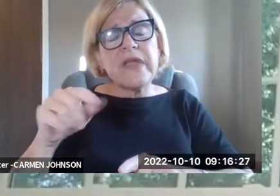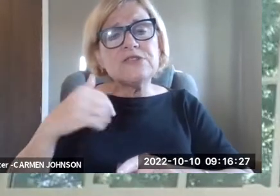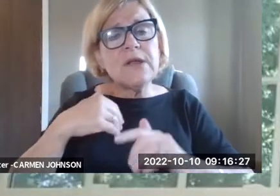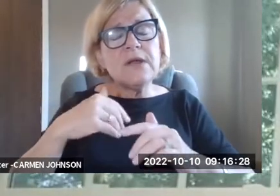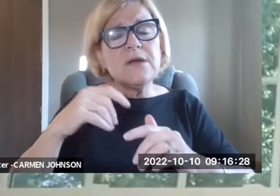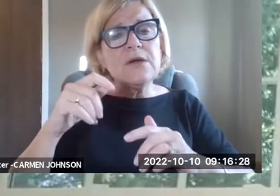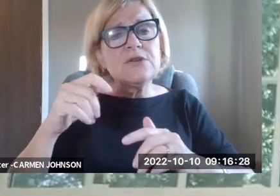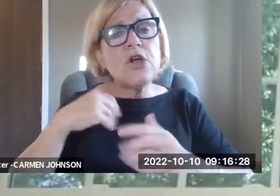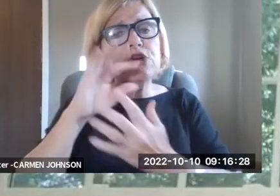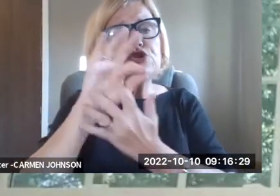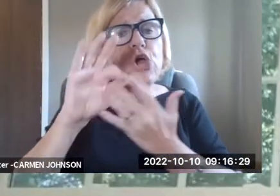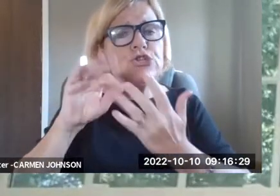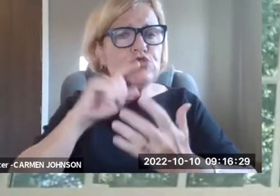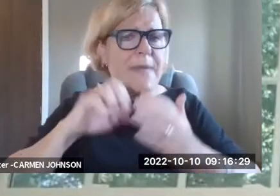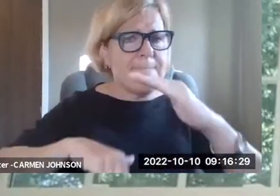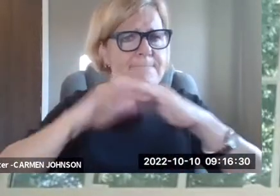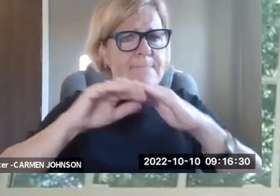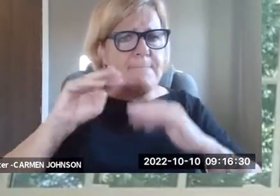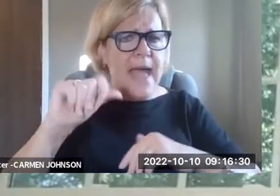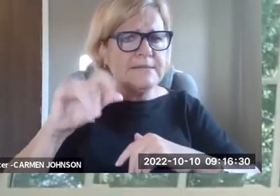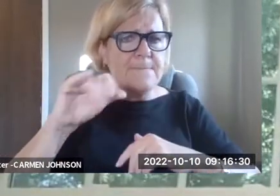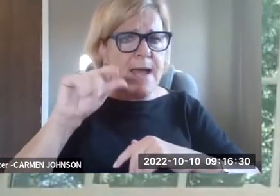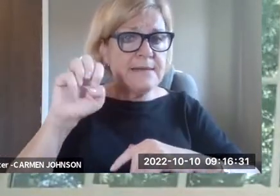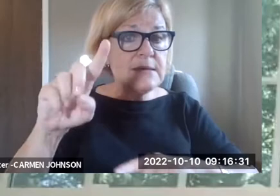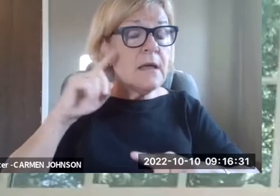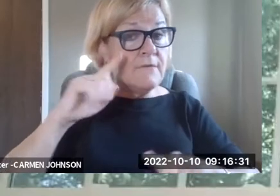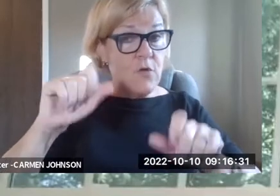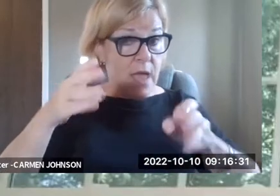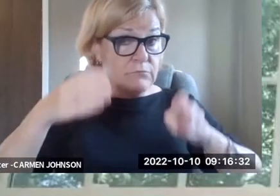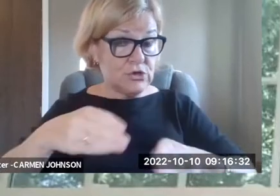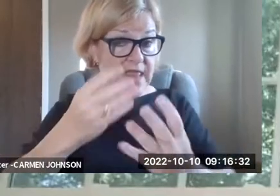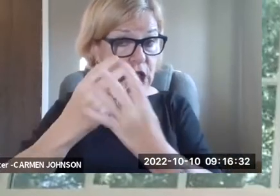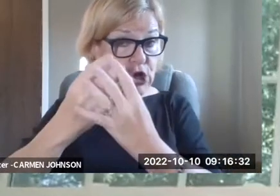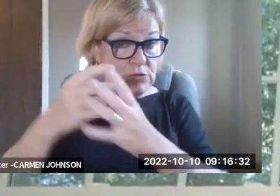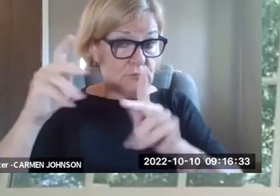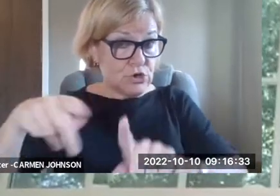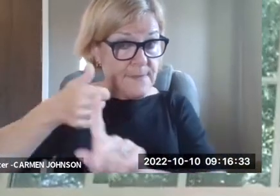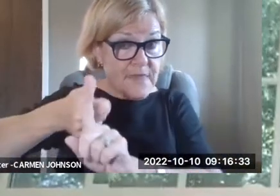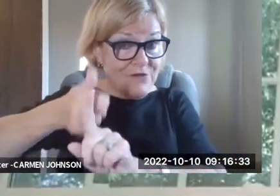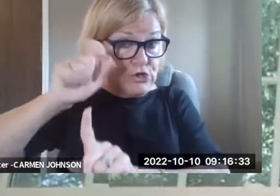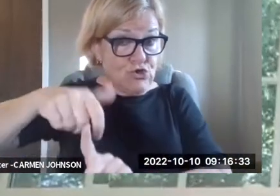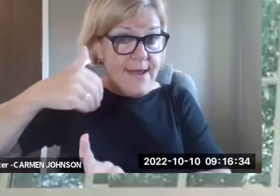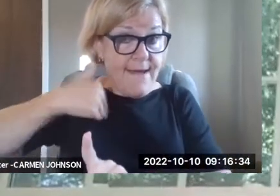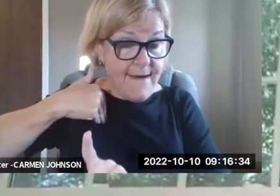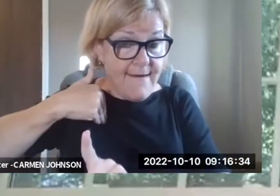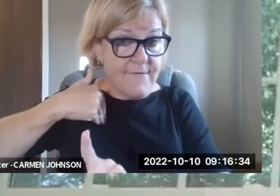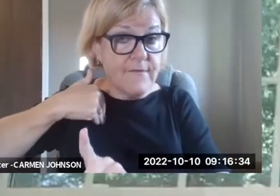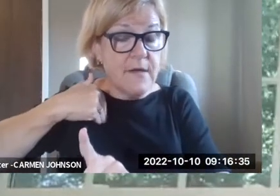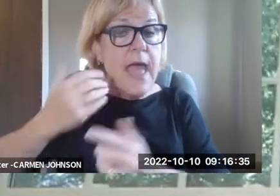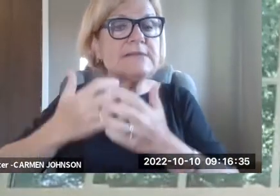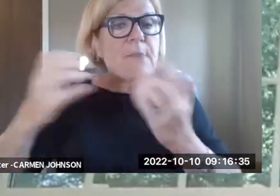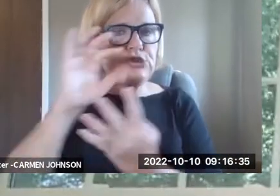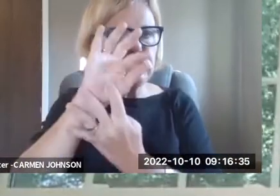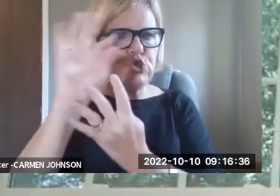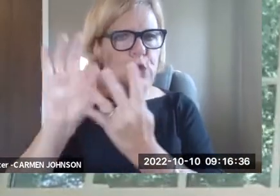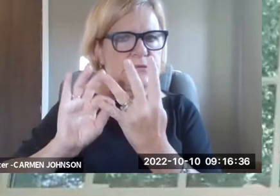that. Um, along those lines, there should be, uh, maximum choice should be maximized. So the